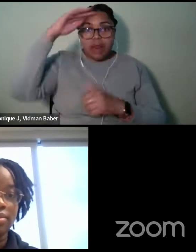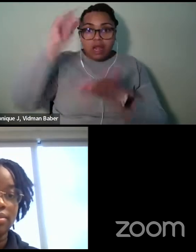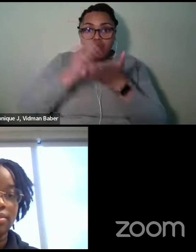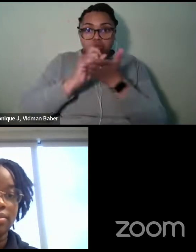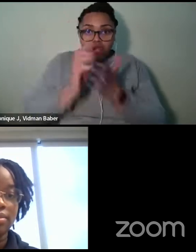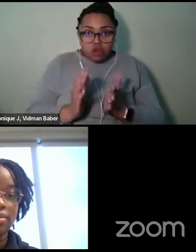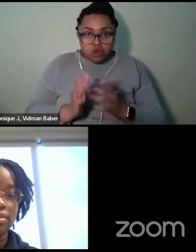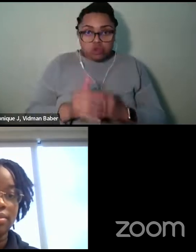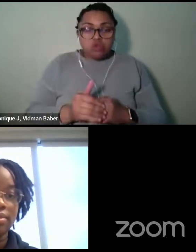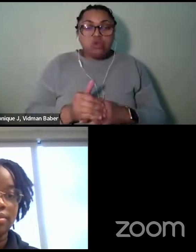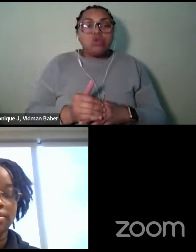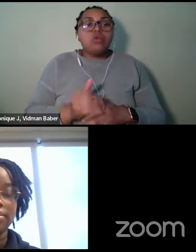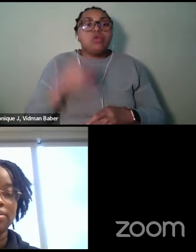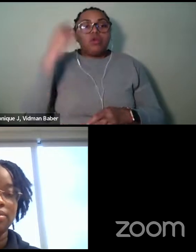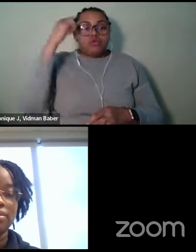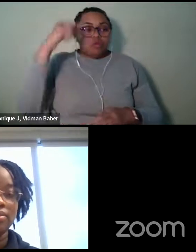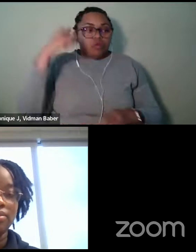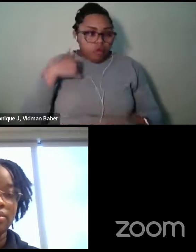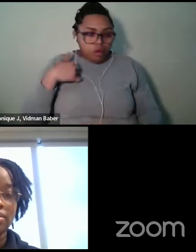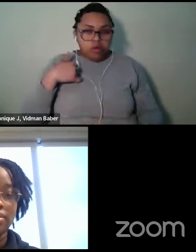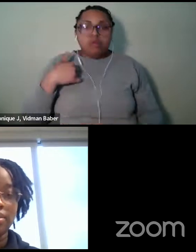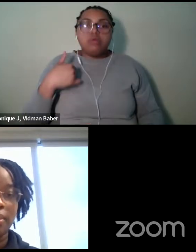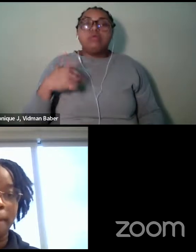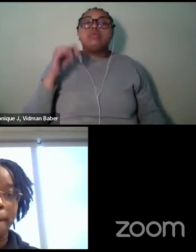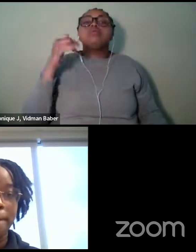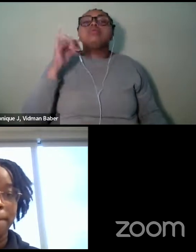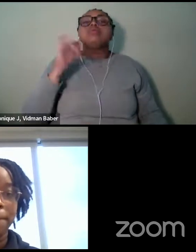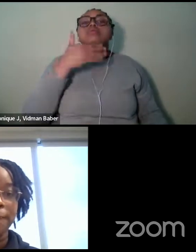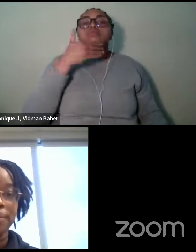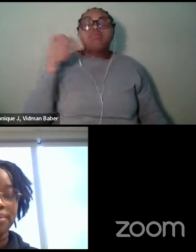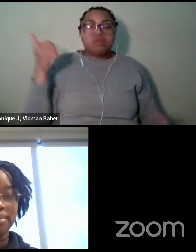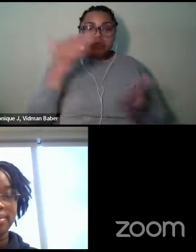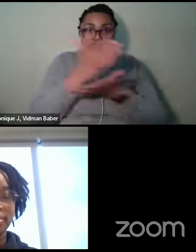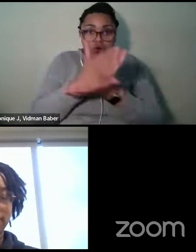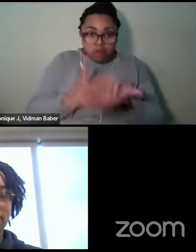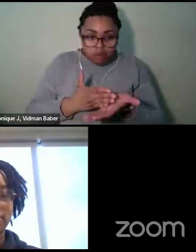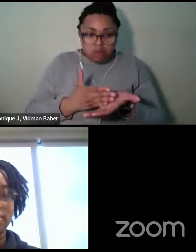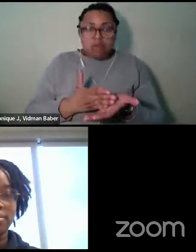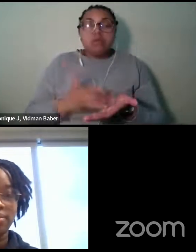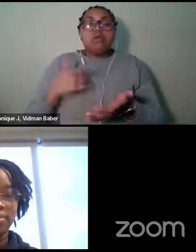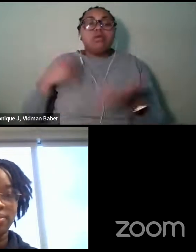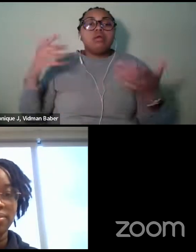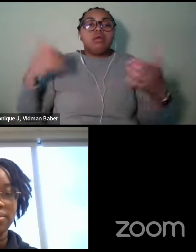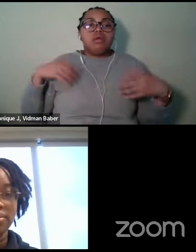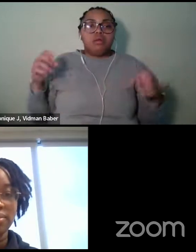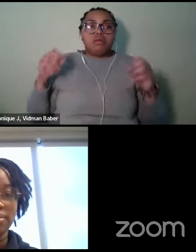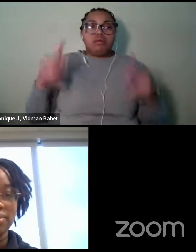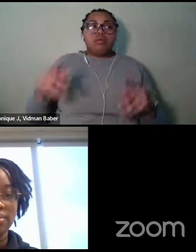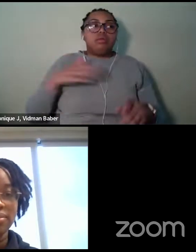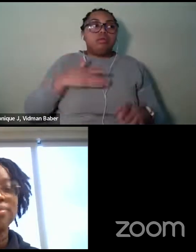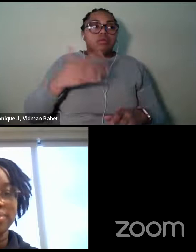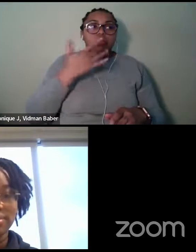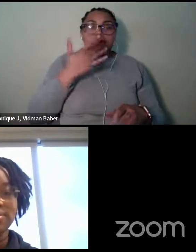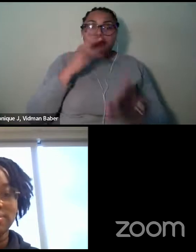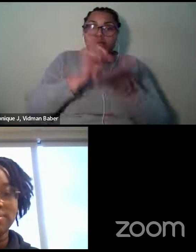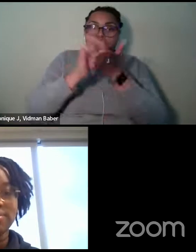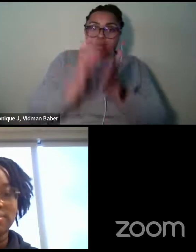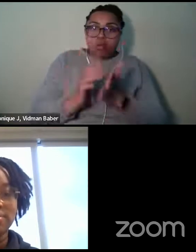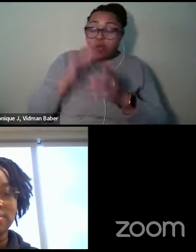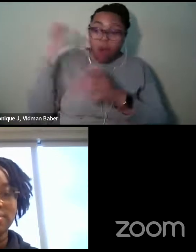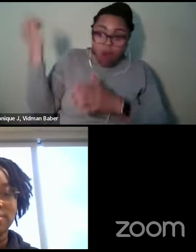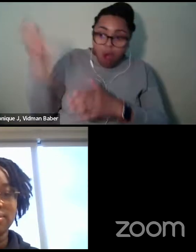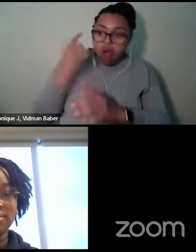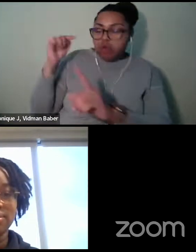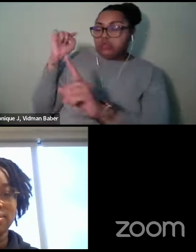so that for me is like the best part. I mean, I've had the opportunity, like my favorite writers of all time were like Tony Morrison and August